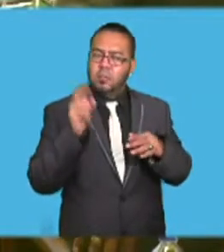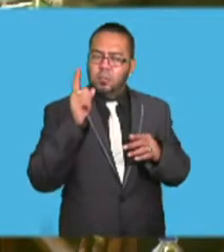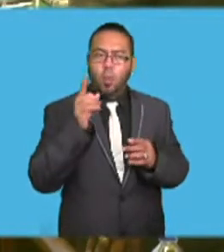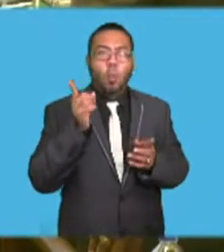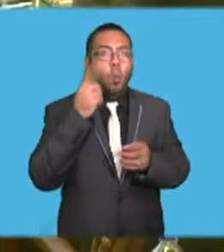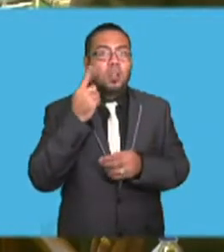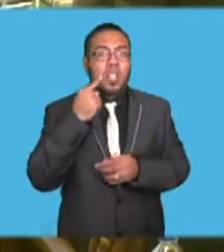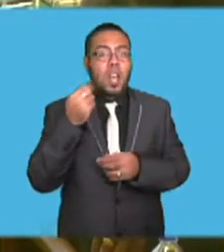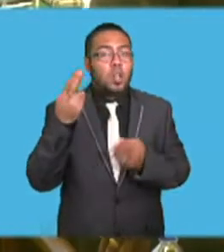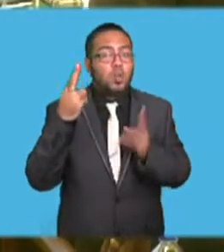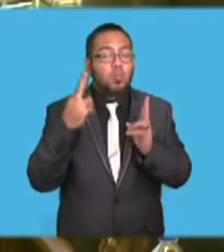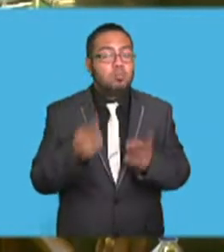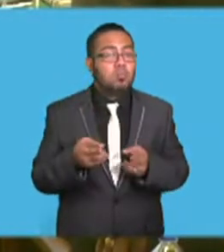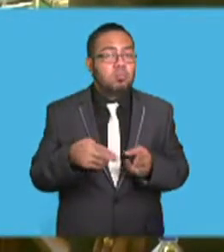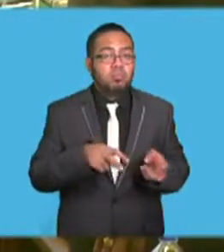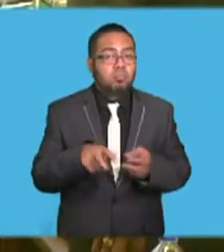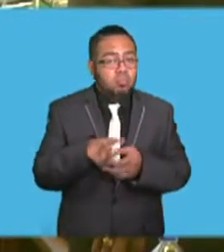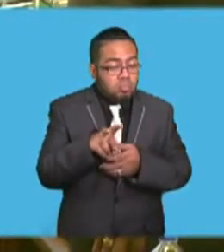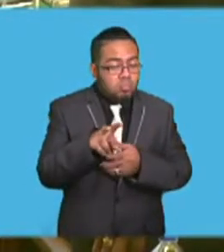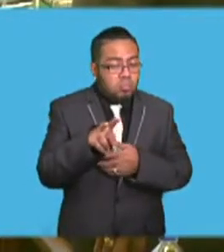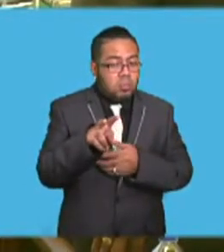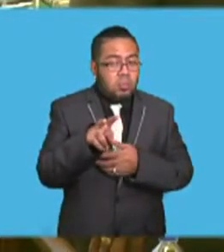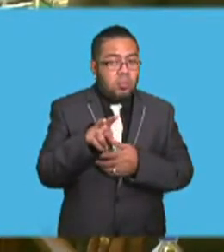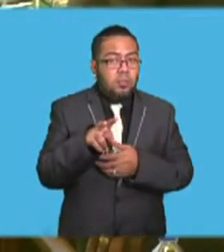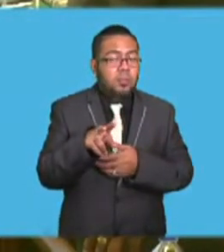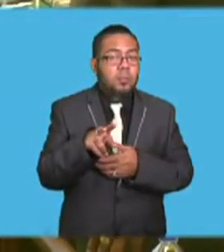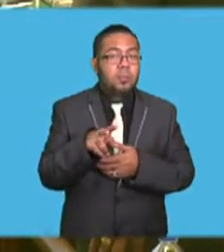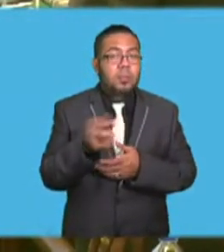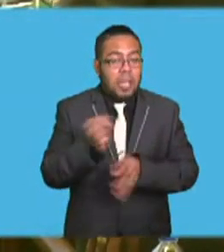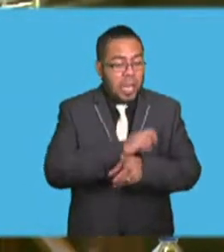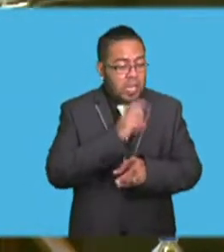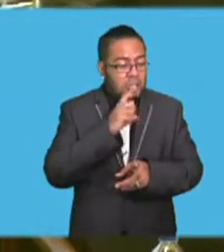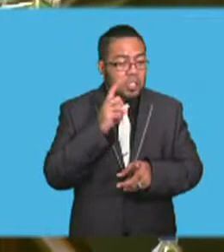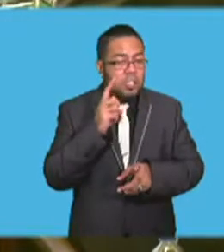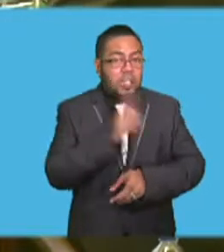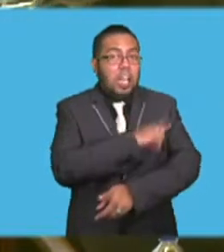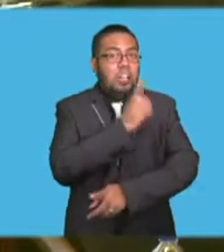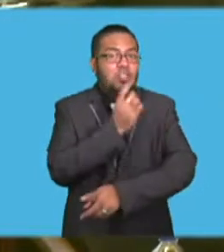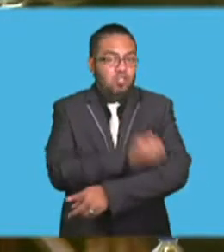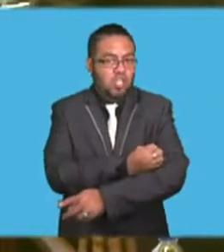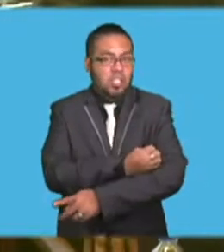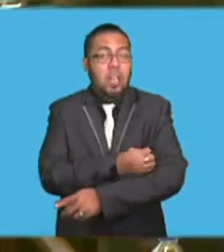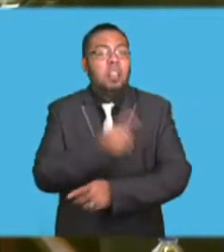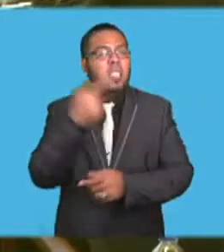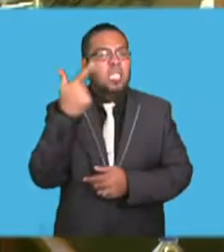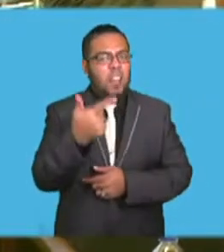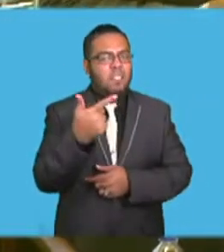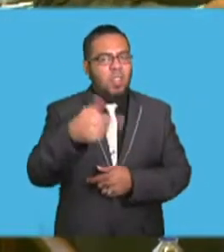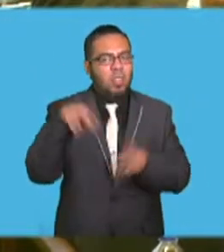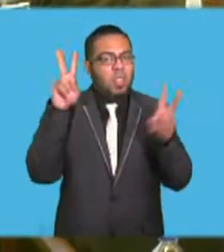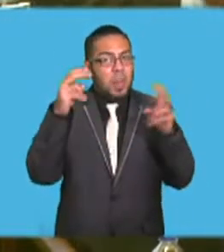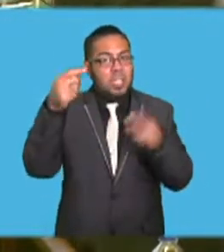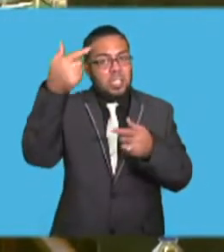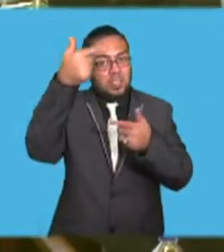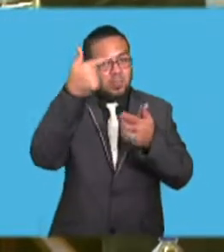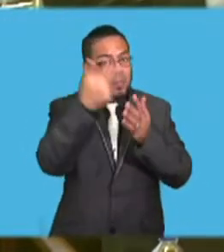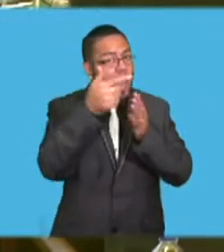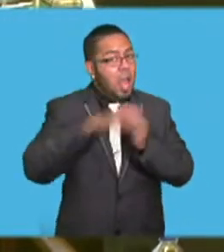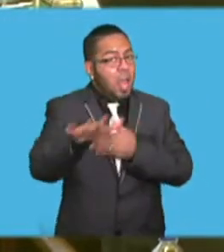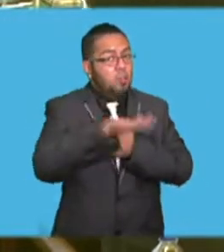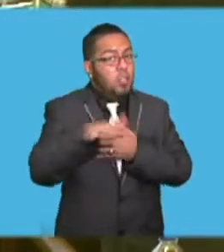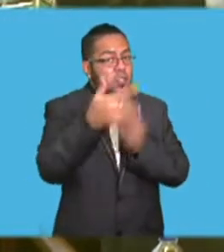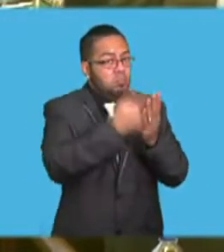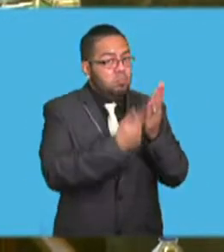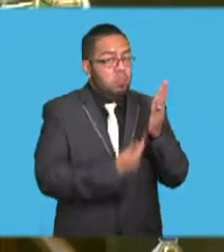transport, energy, and energy. So, these are the seven thematic areas that contribute about 80 percent